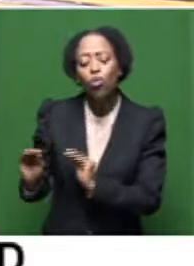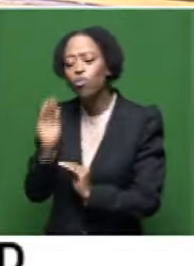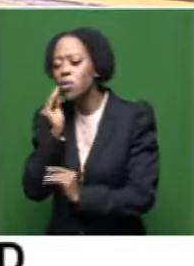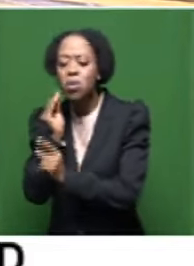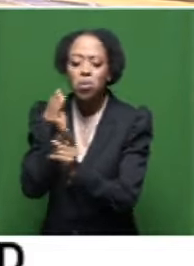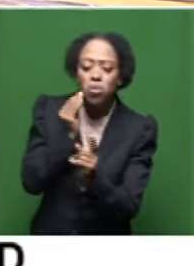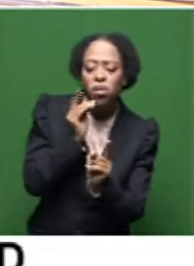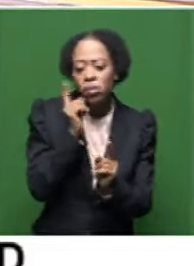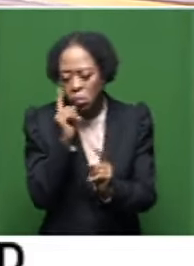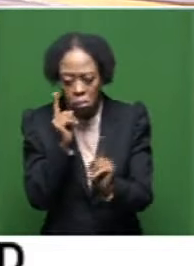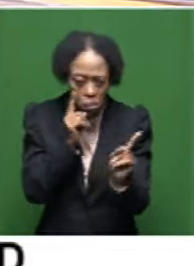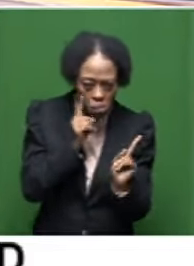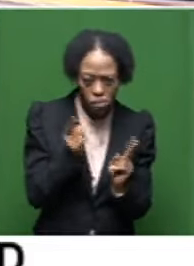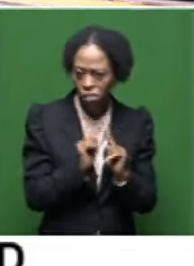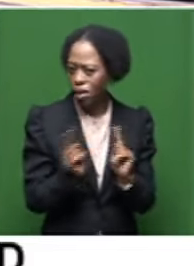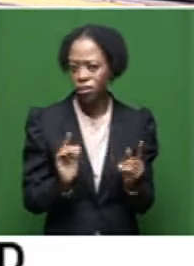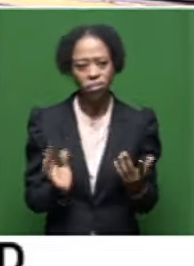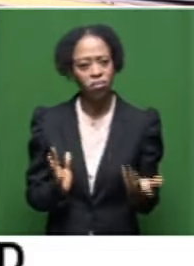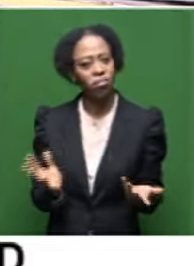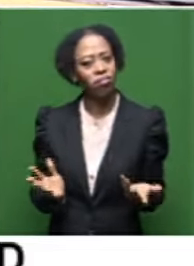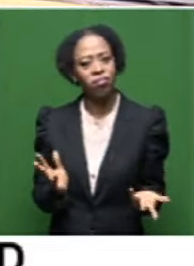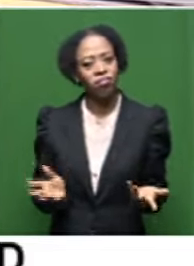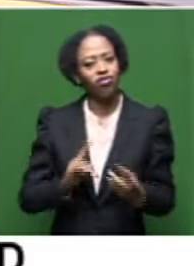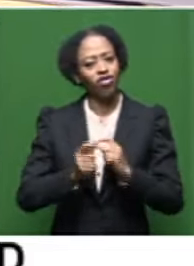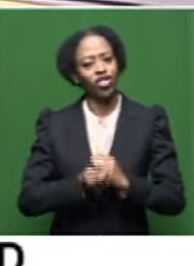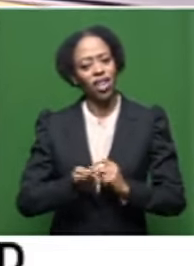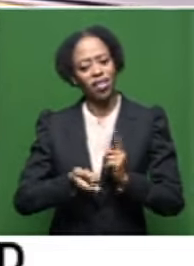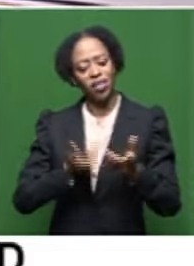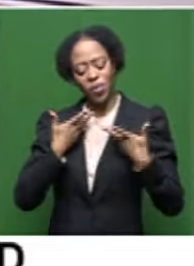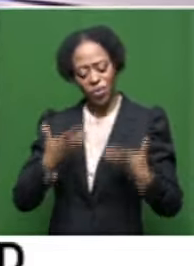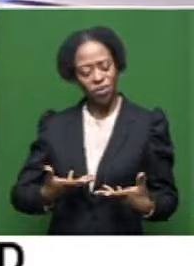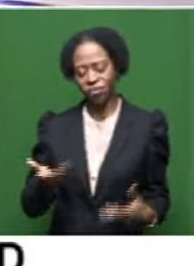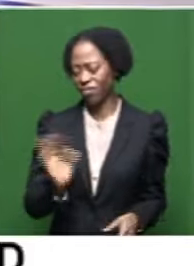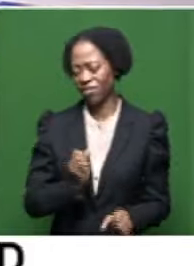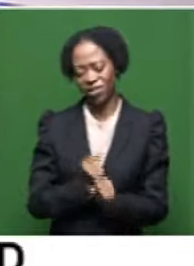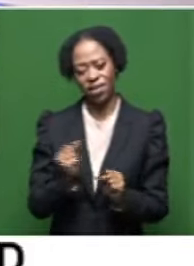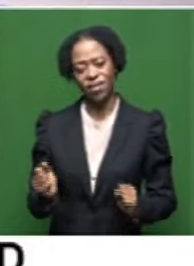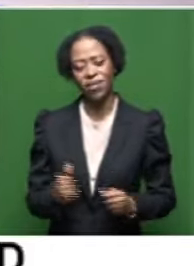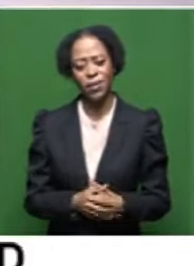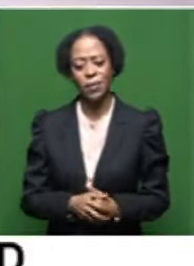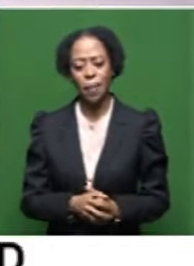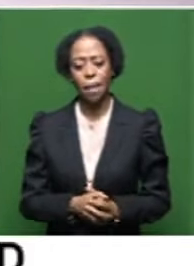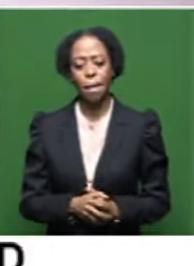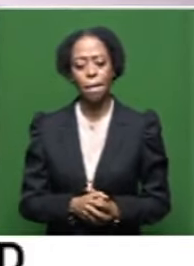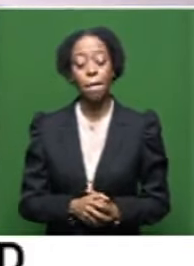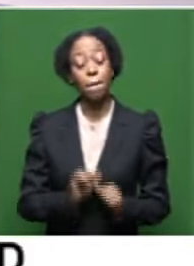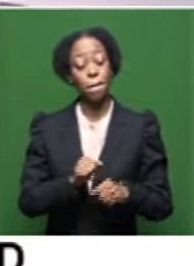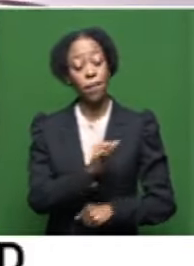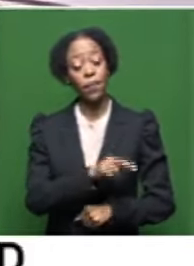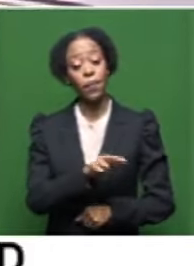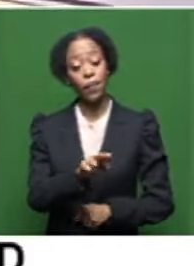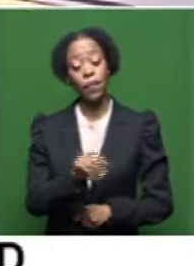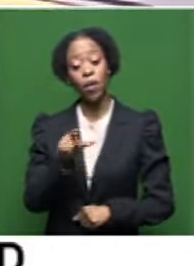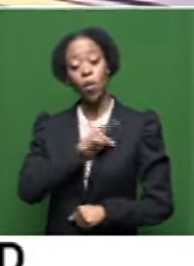without really having to change and alter who he was at his core. Yeah, absolutely. He